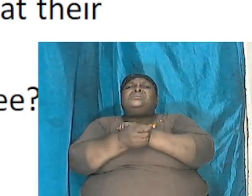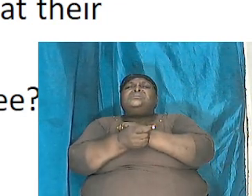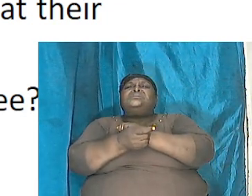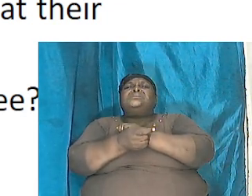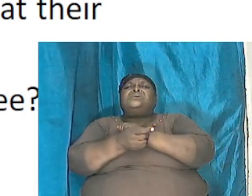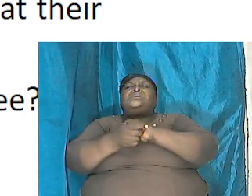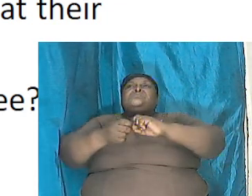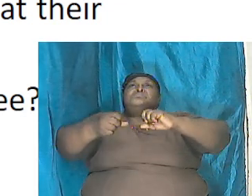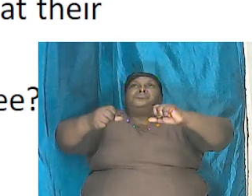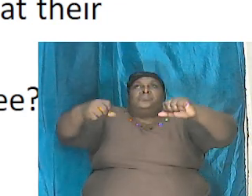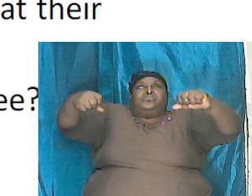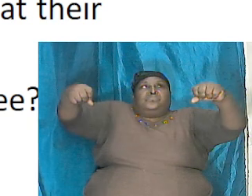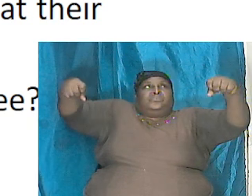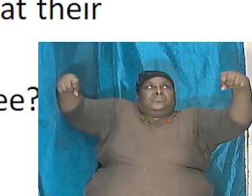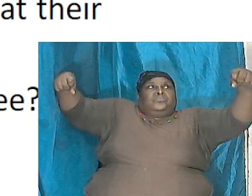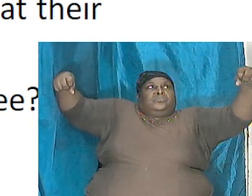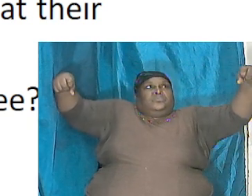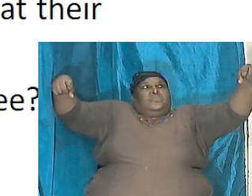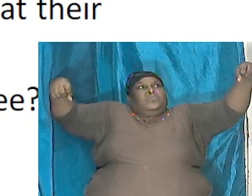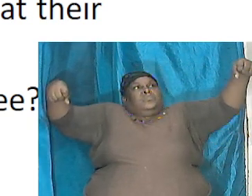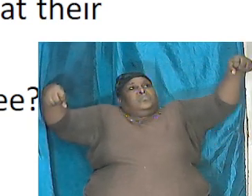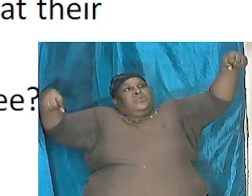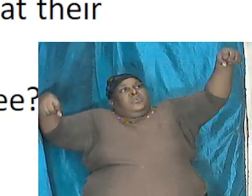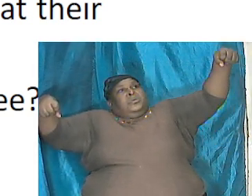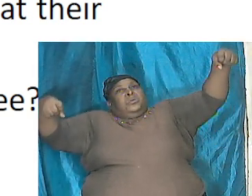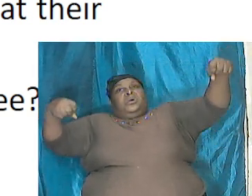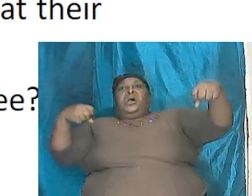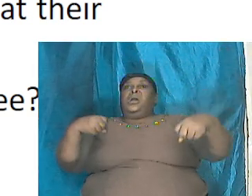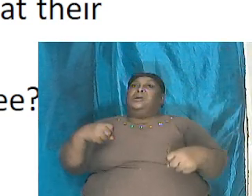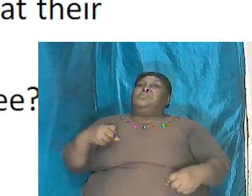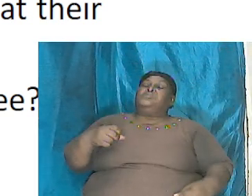see Leviathan and where you see these big dragons